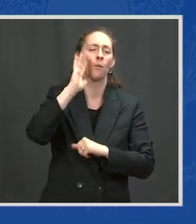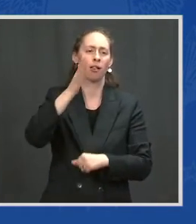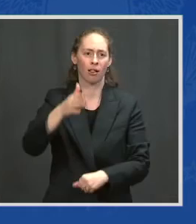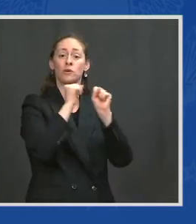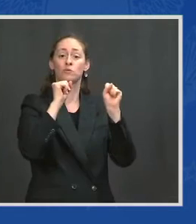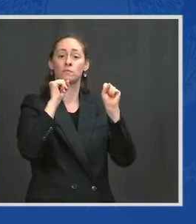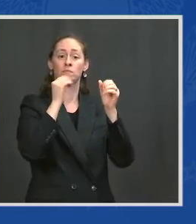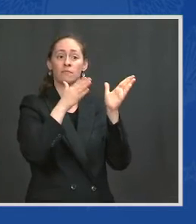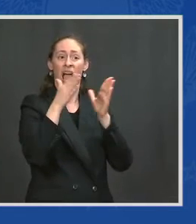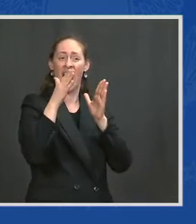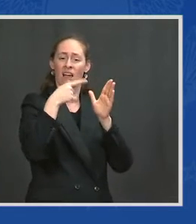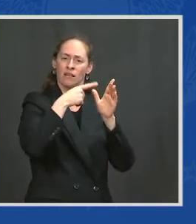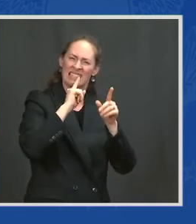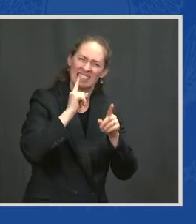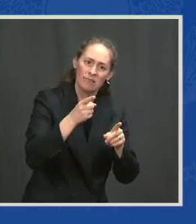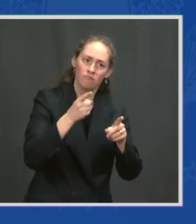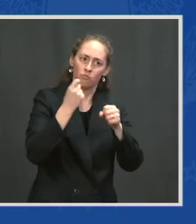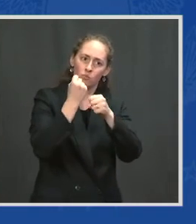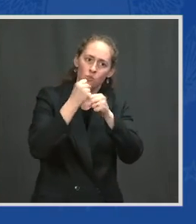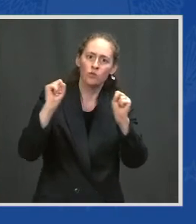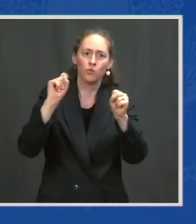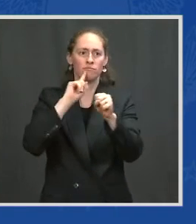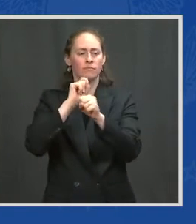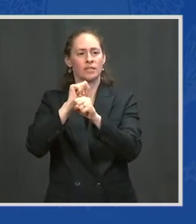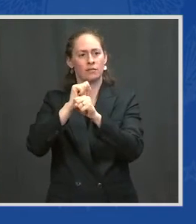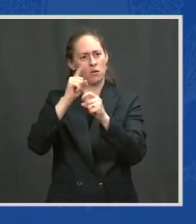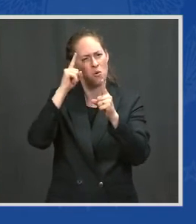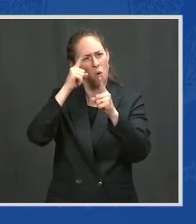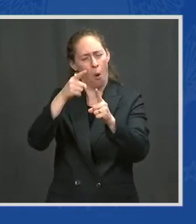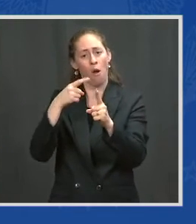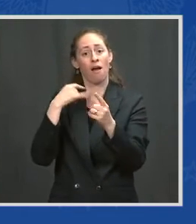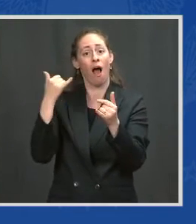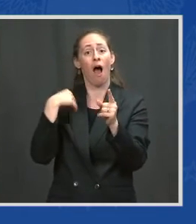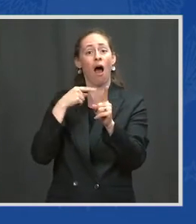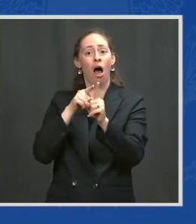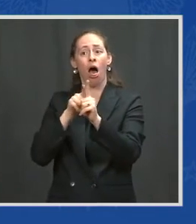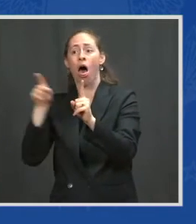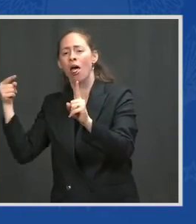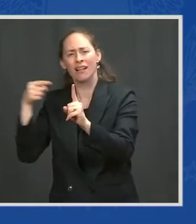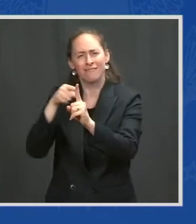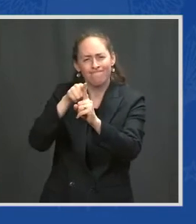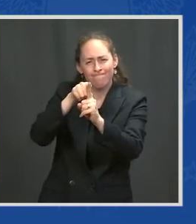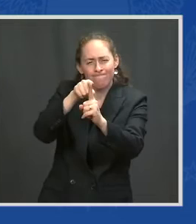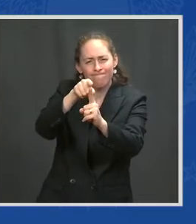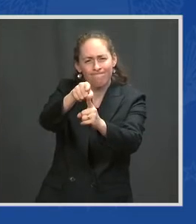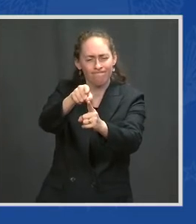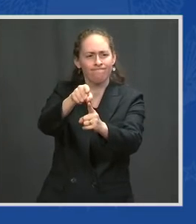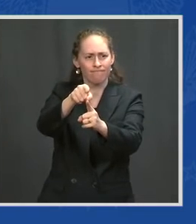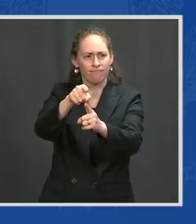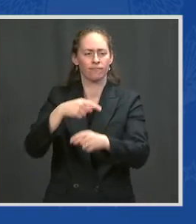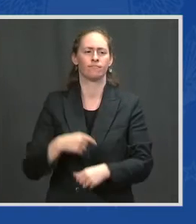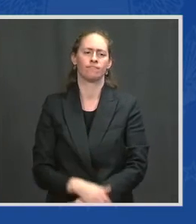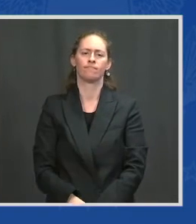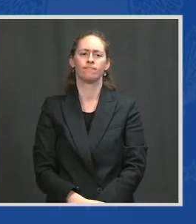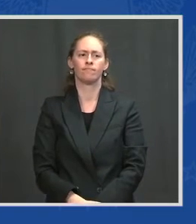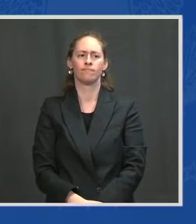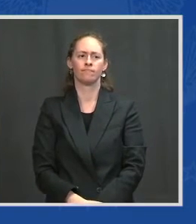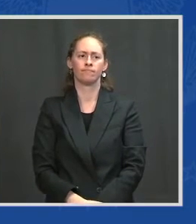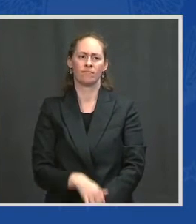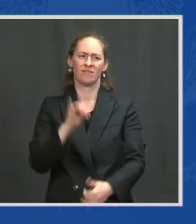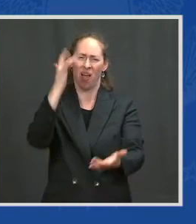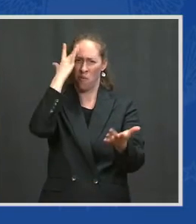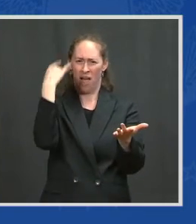plan, but it's not nearly enough. That's why we need the American jobs plan, which is an eight year